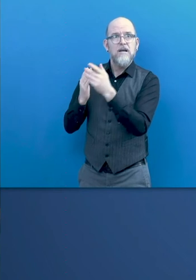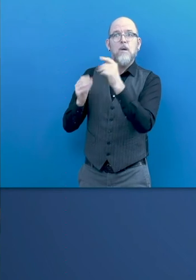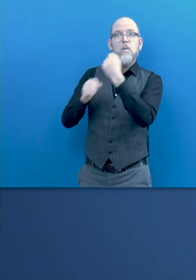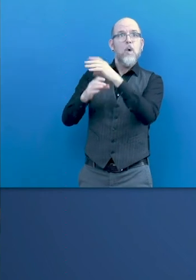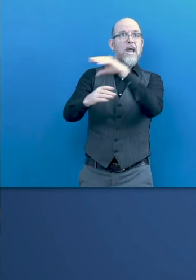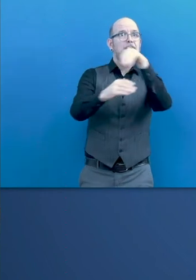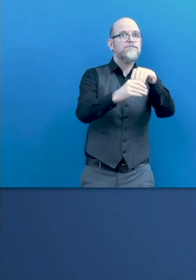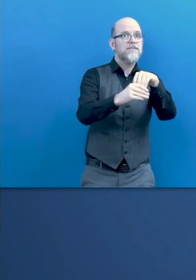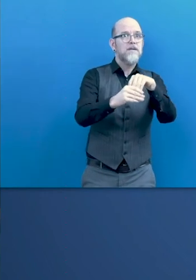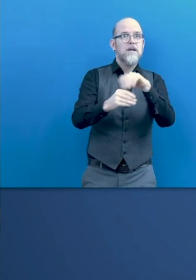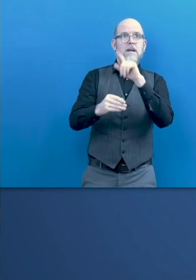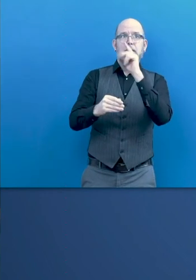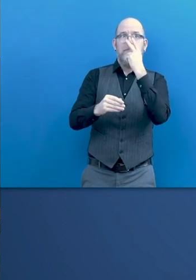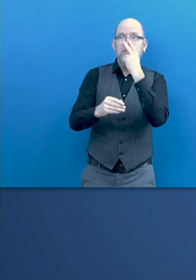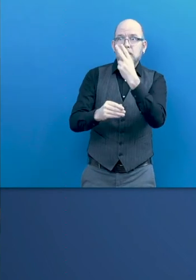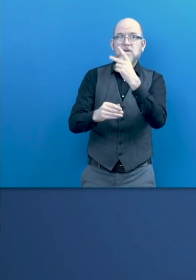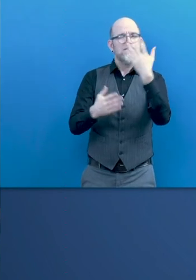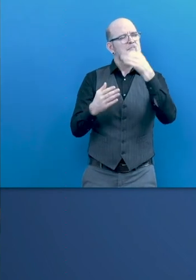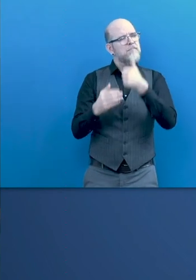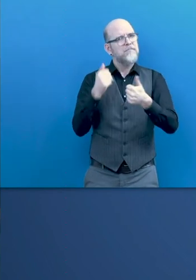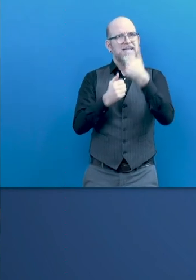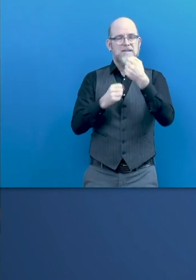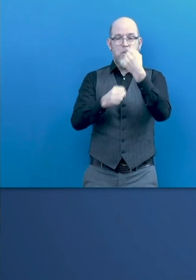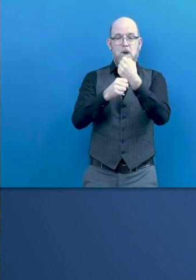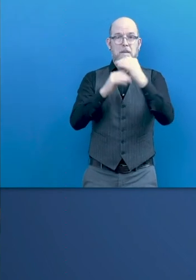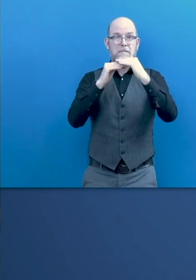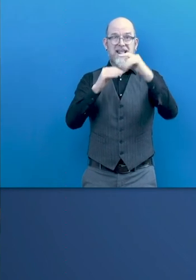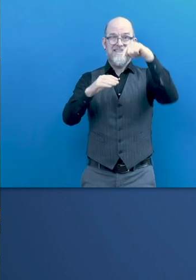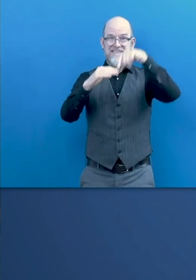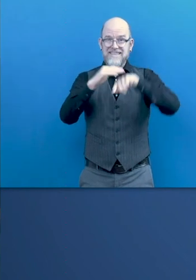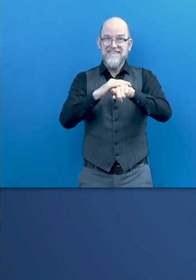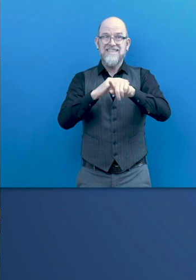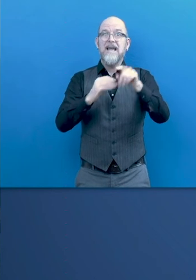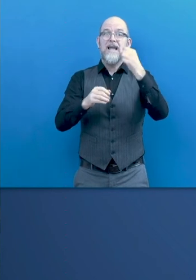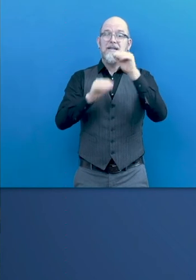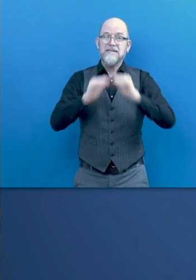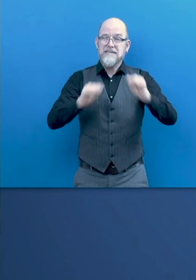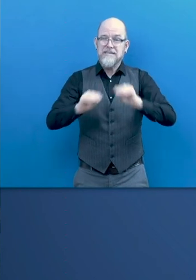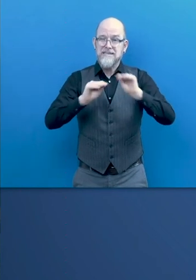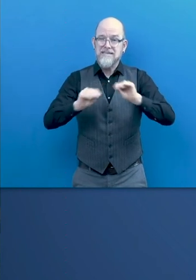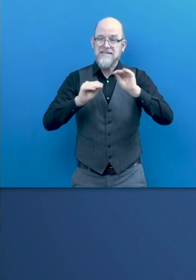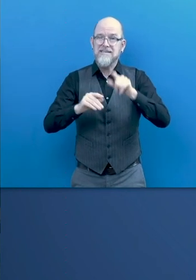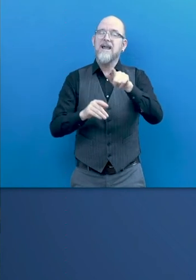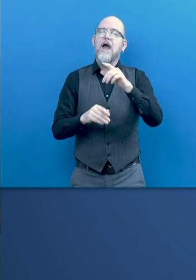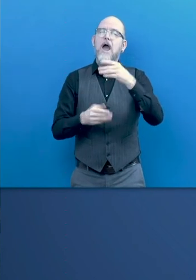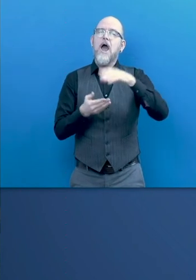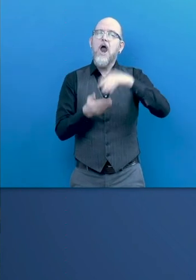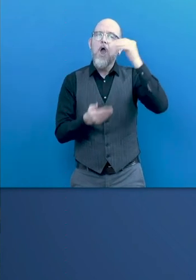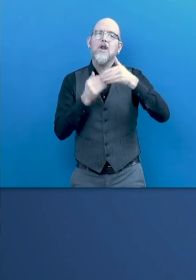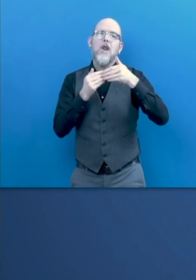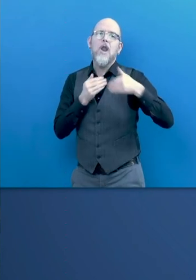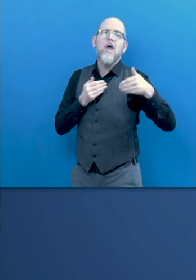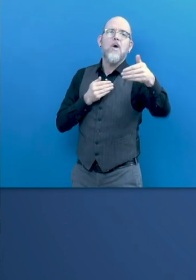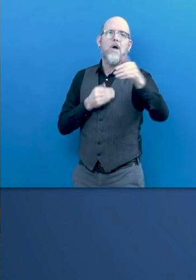it throughout. You have to adapt. You have to be resilient. And I think there's probably hardly a section of